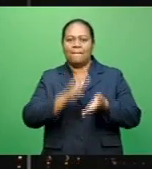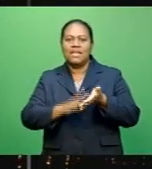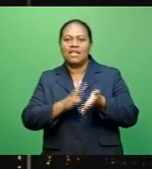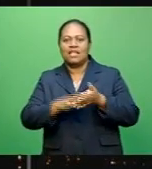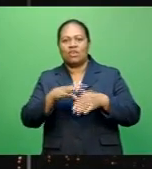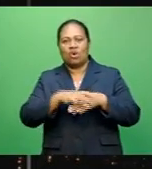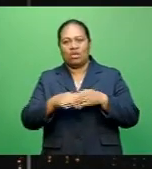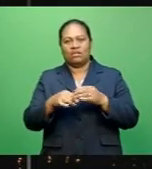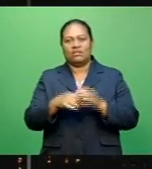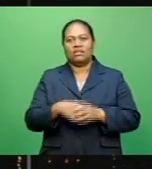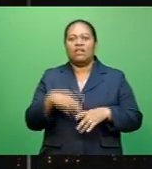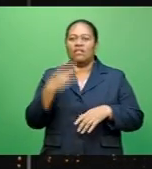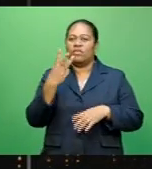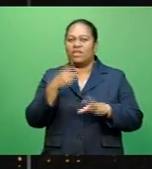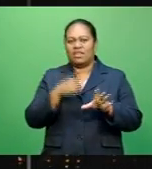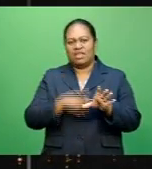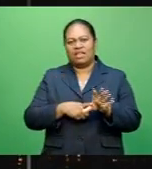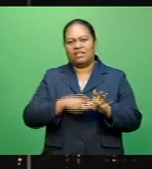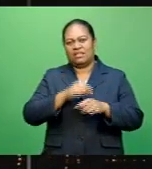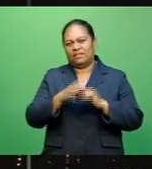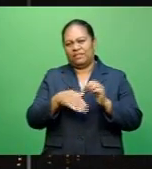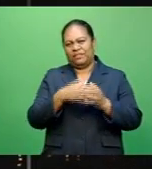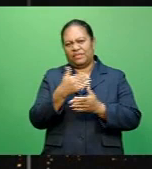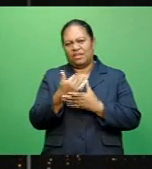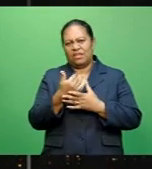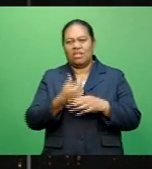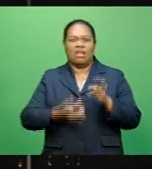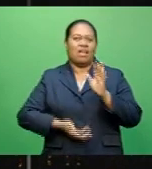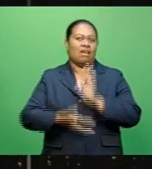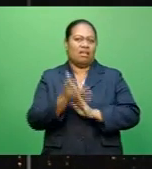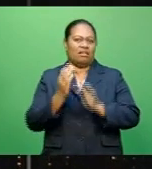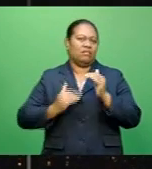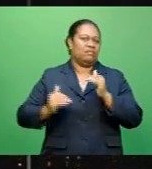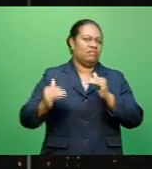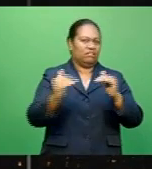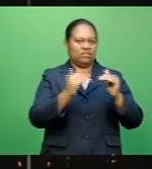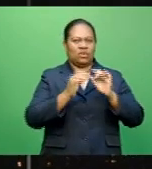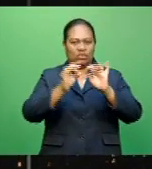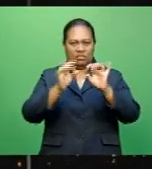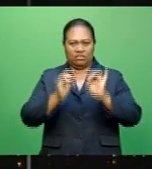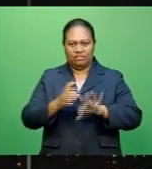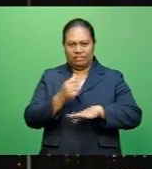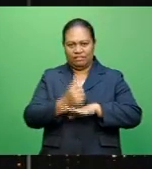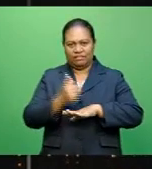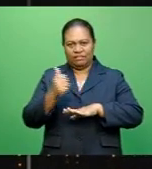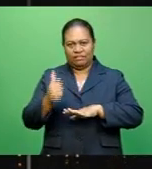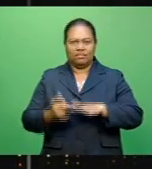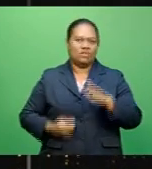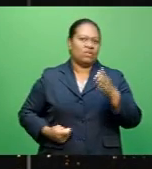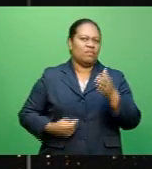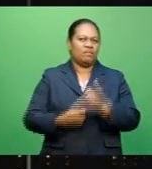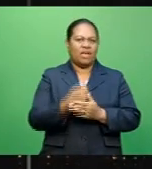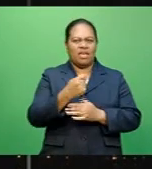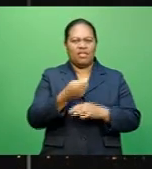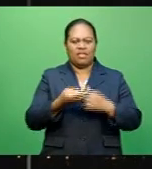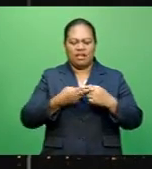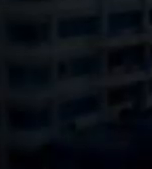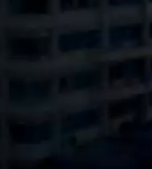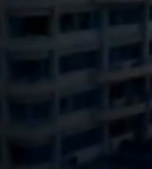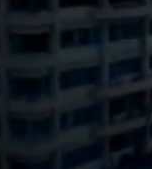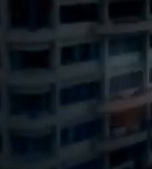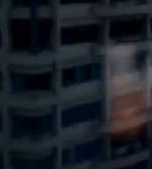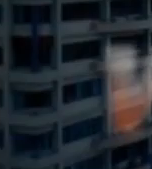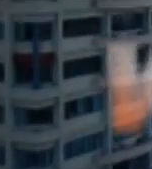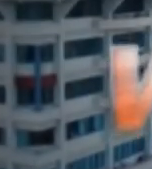over the next three years, only days after a high-profile standoff with the Australian government overpaying news outlets for content.